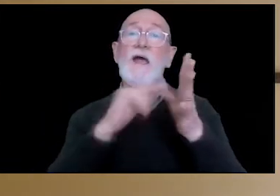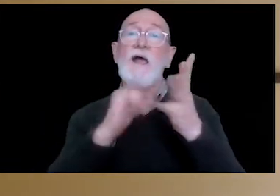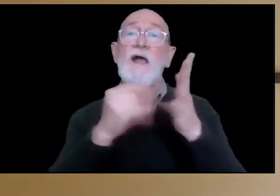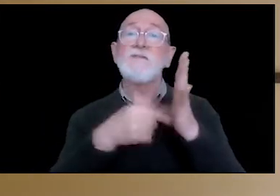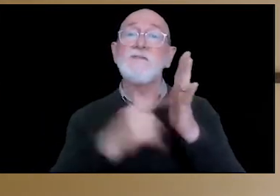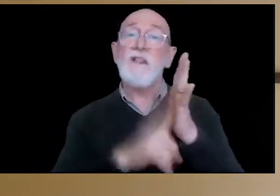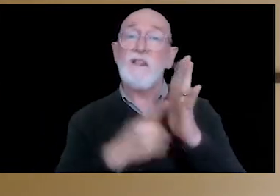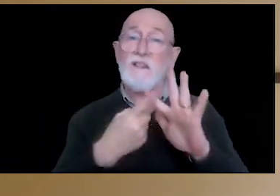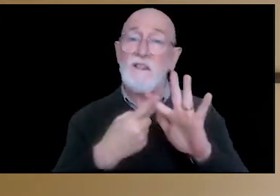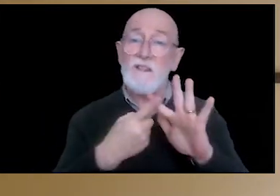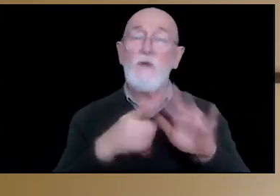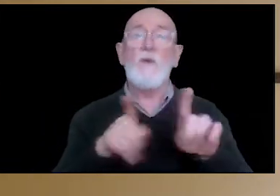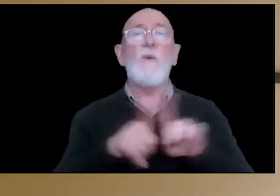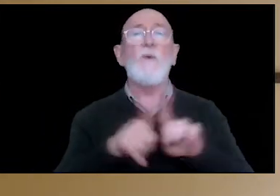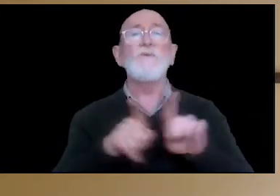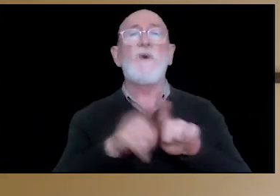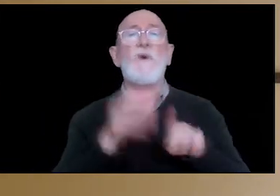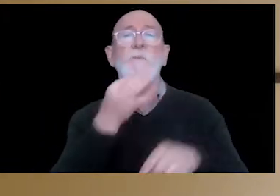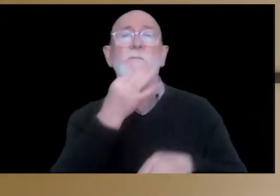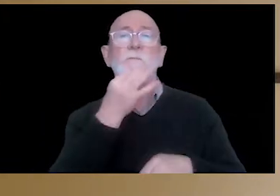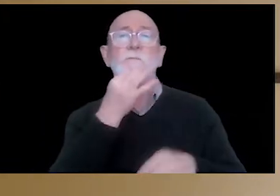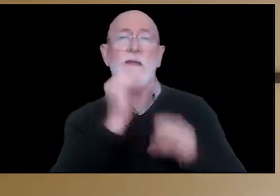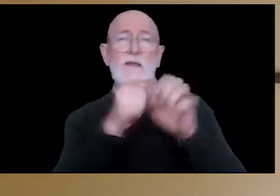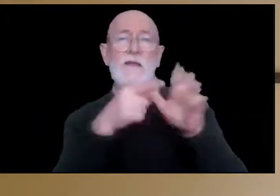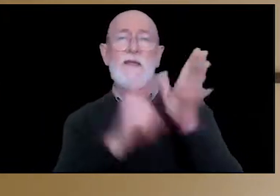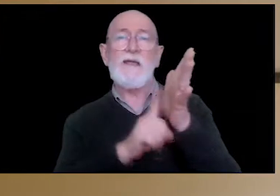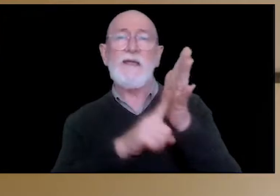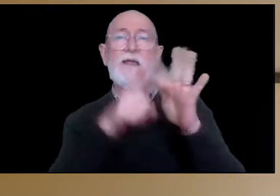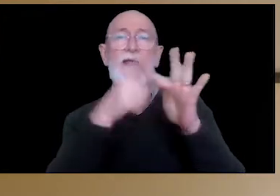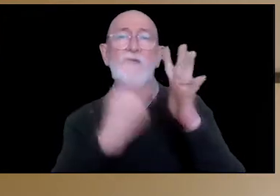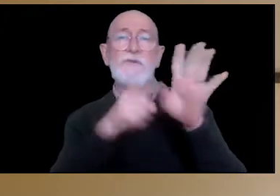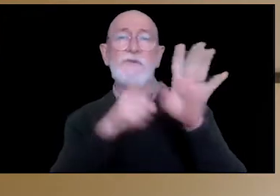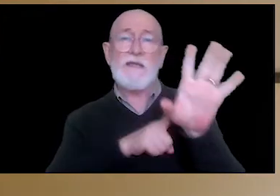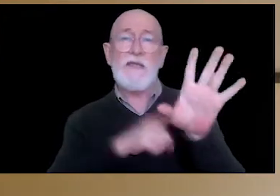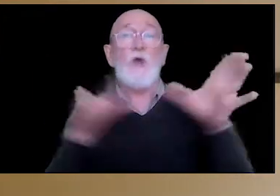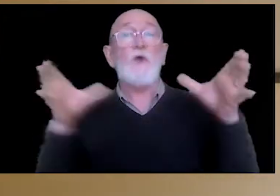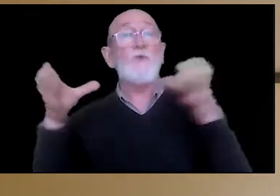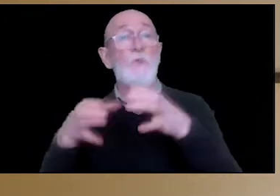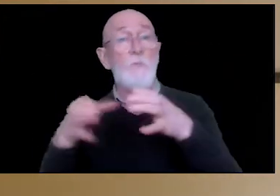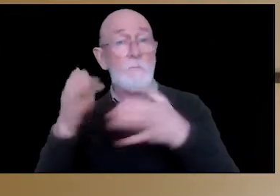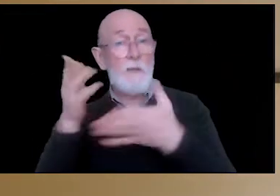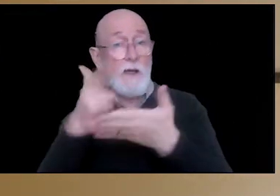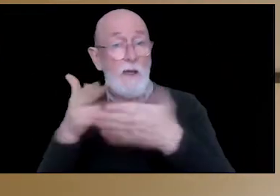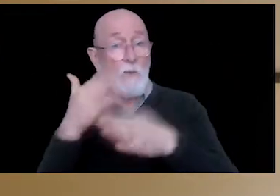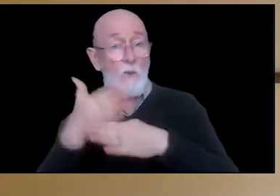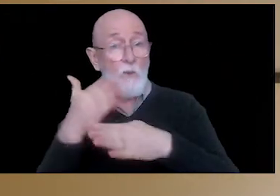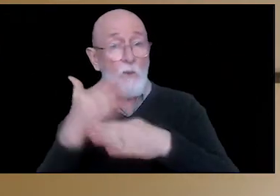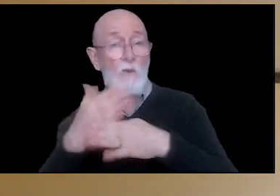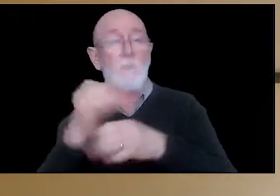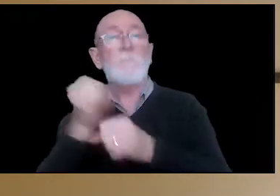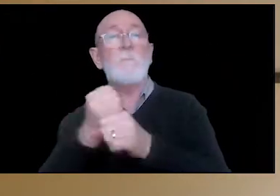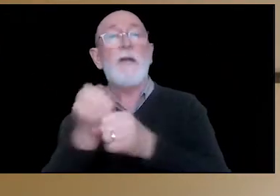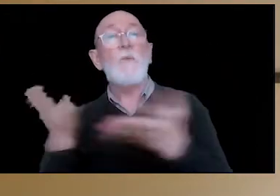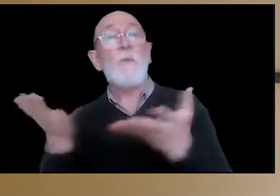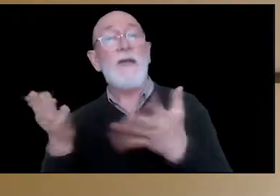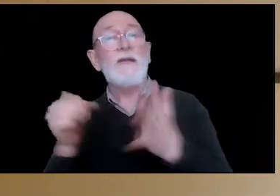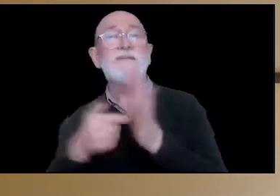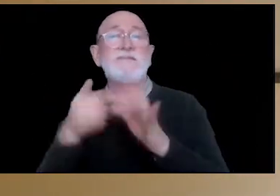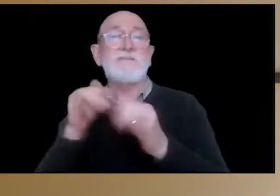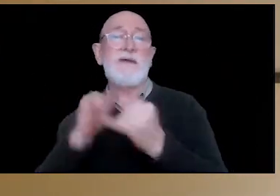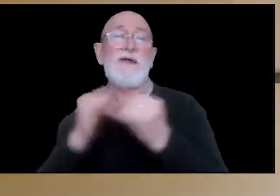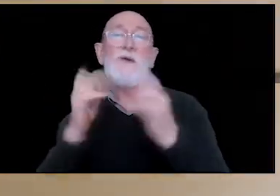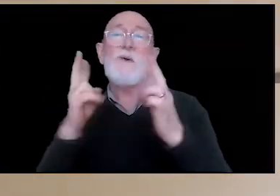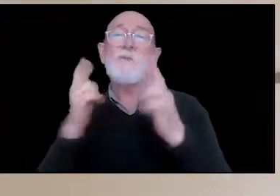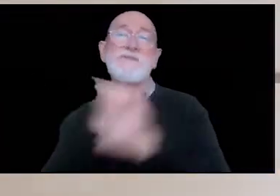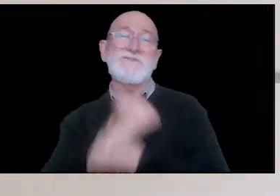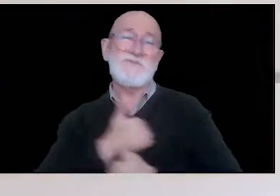also have in our mini gallery some group artworks that have been created in Tasmania. So I really